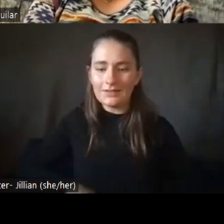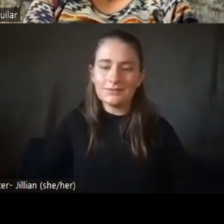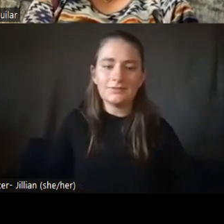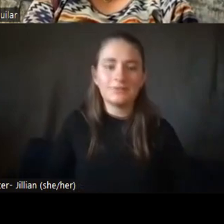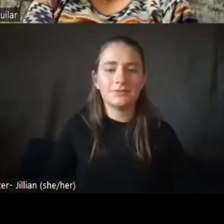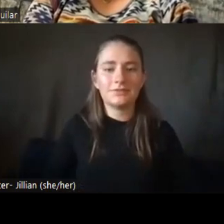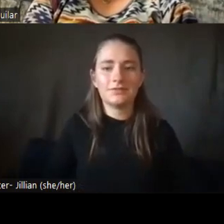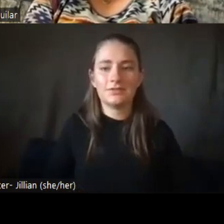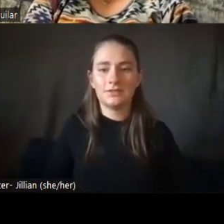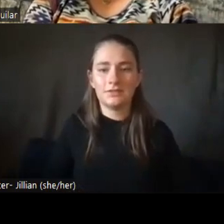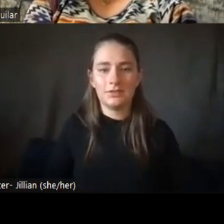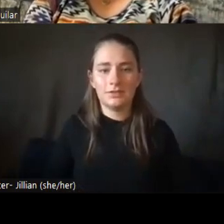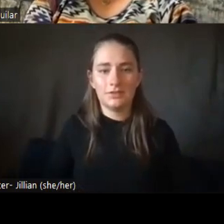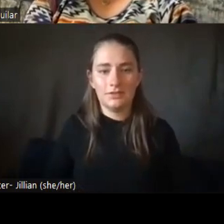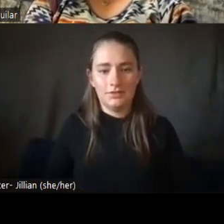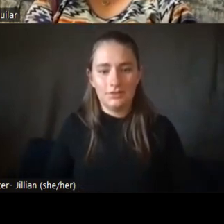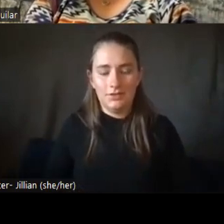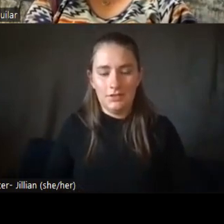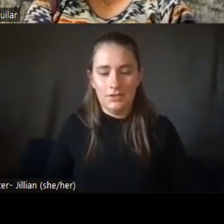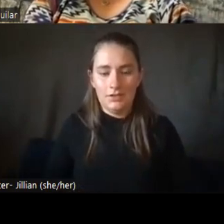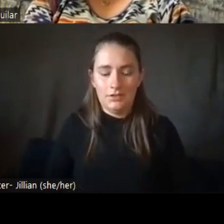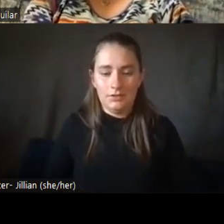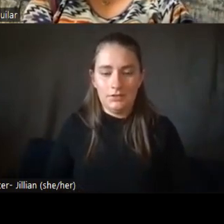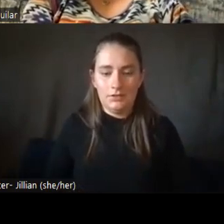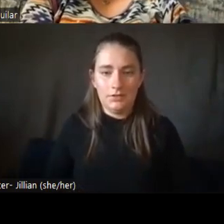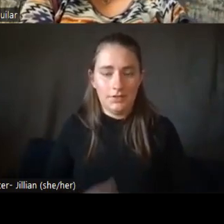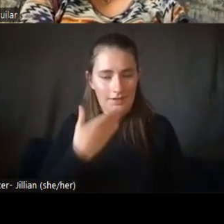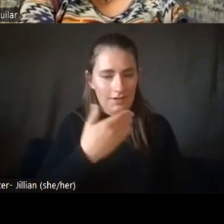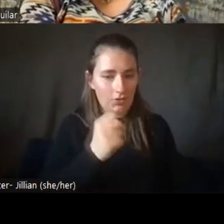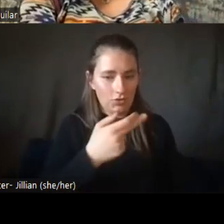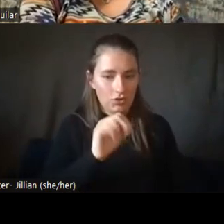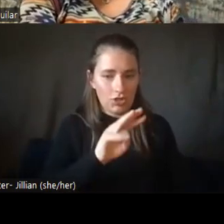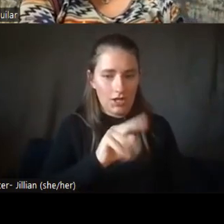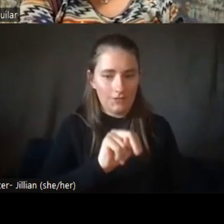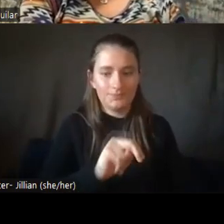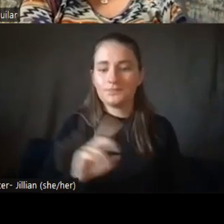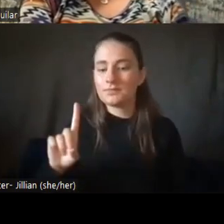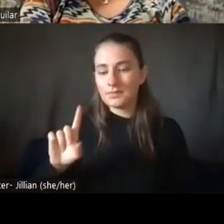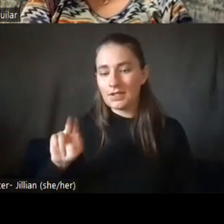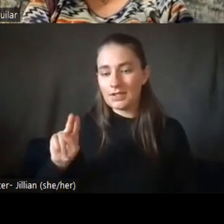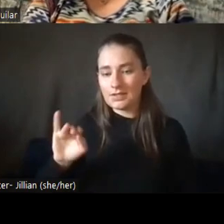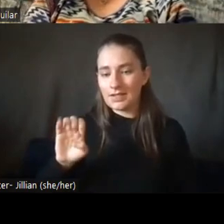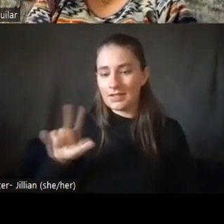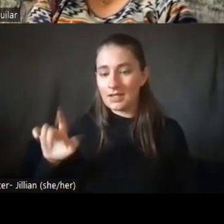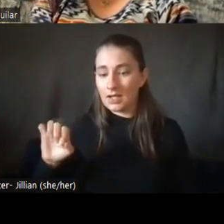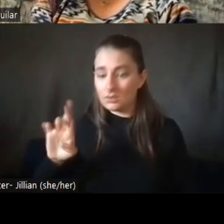Thank you, Sean. Uh, Danielle, are you ready to share?